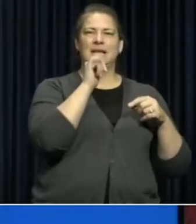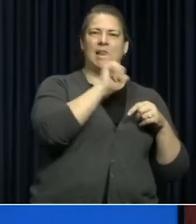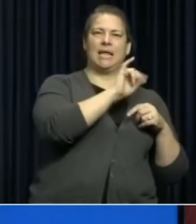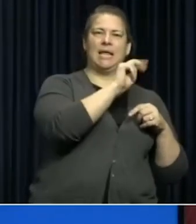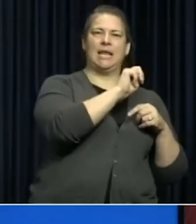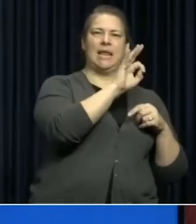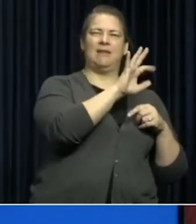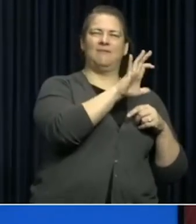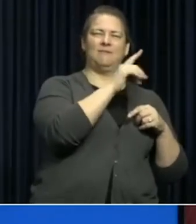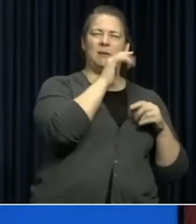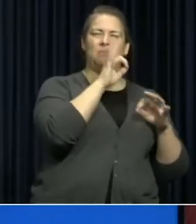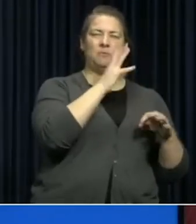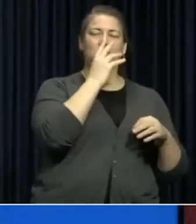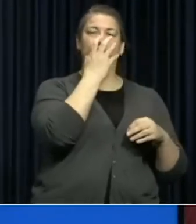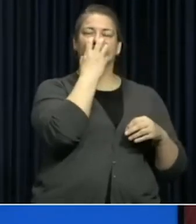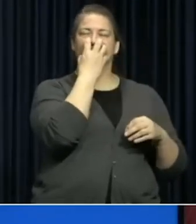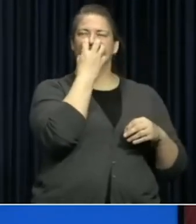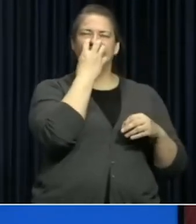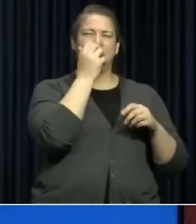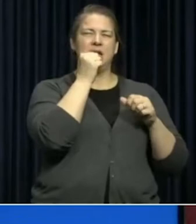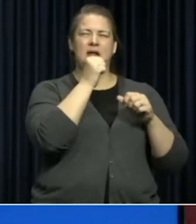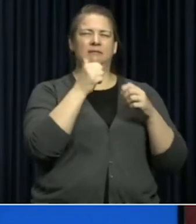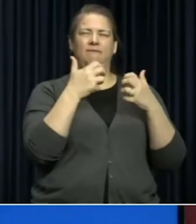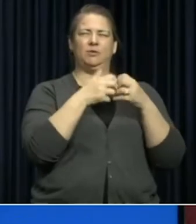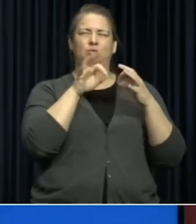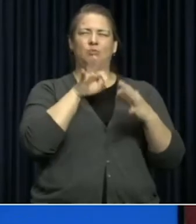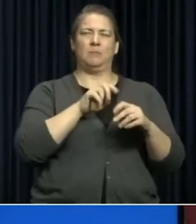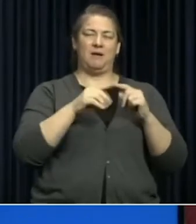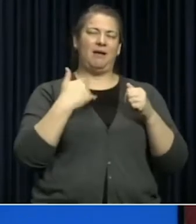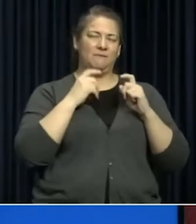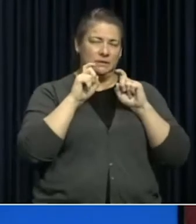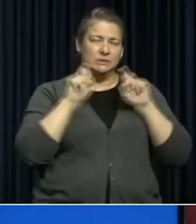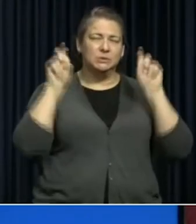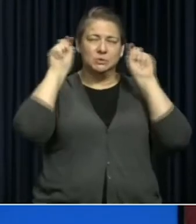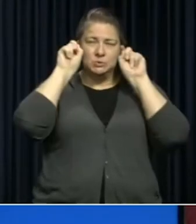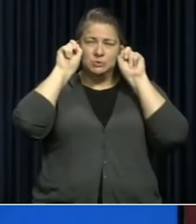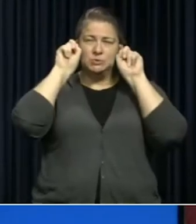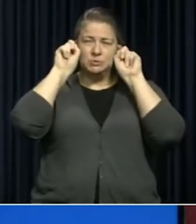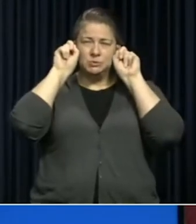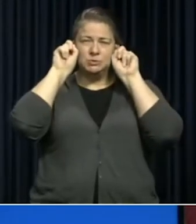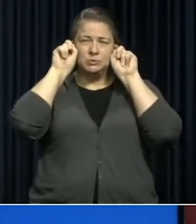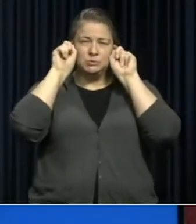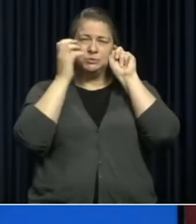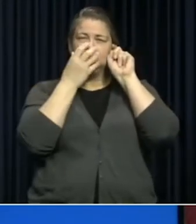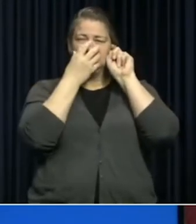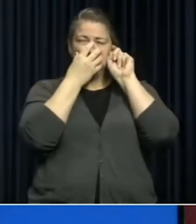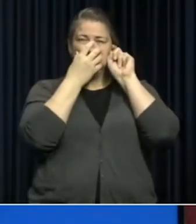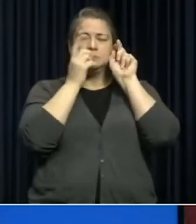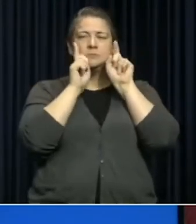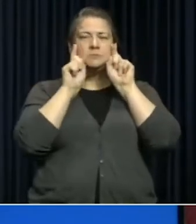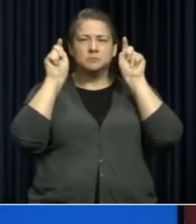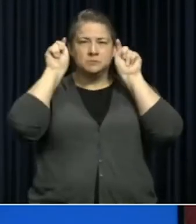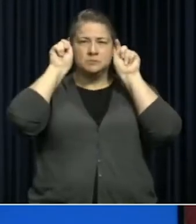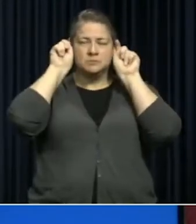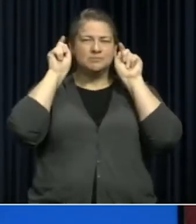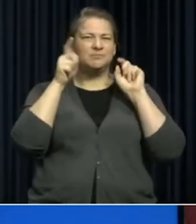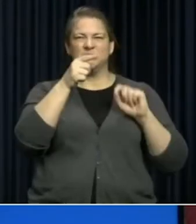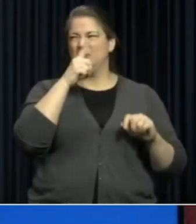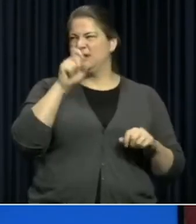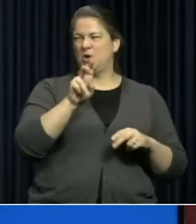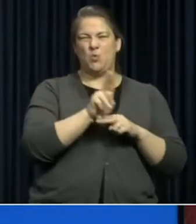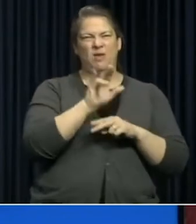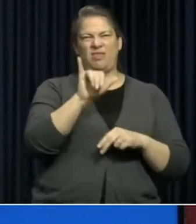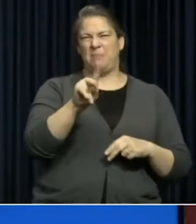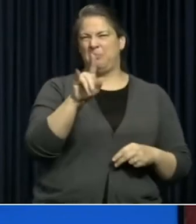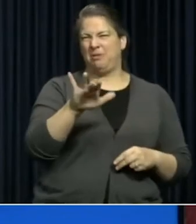in the end. But like everything else, they have these little ear things. It goes over your face like this. You don't need to wear